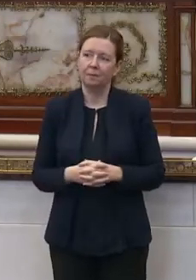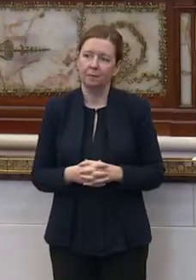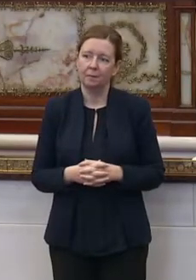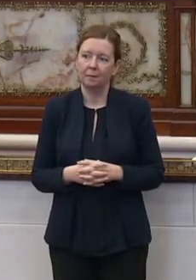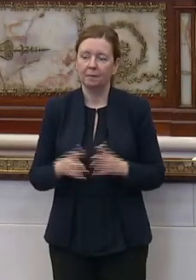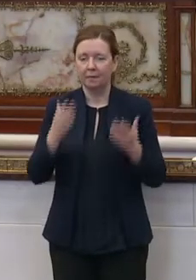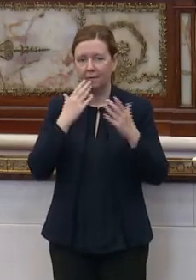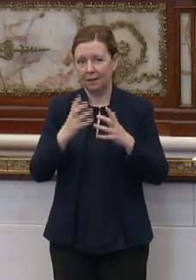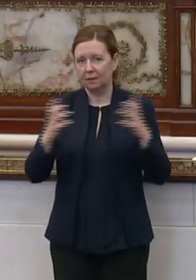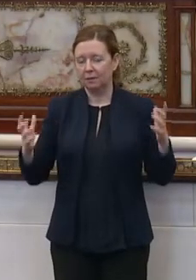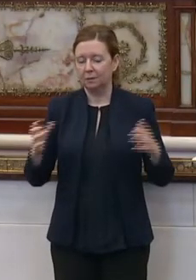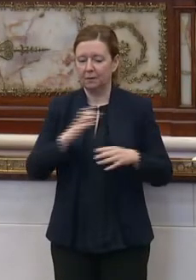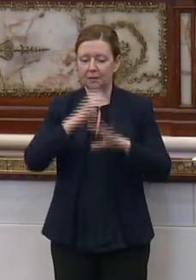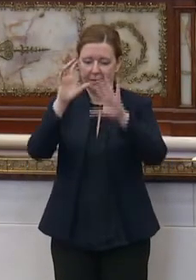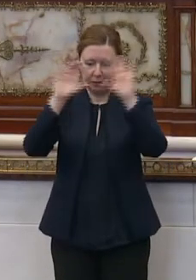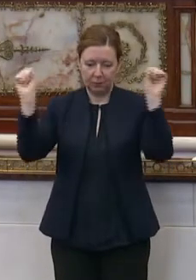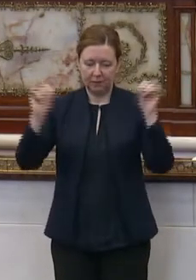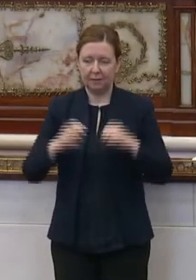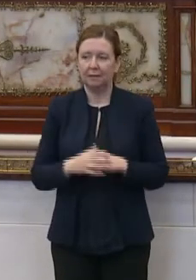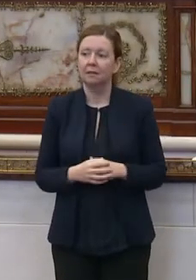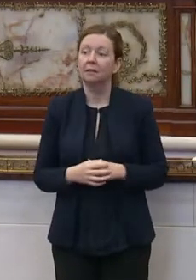Thank you very much, Council President.